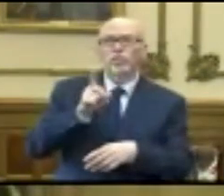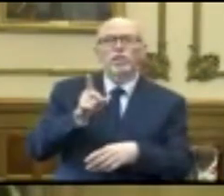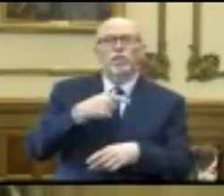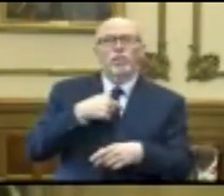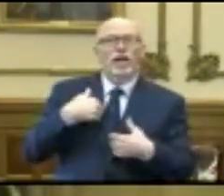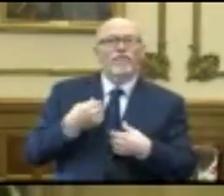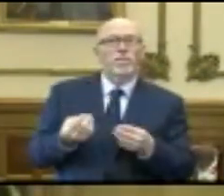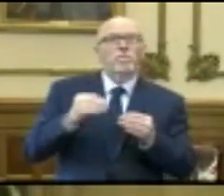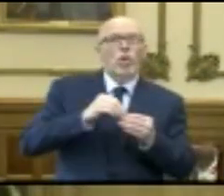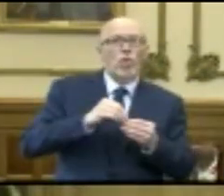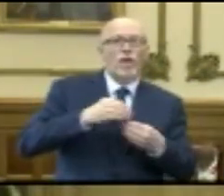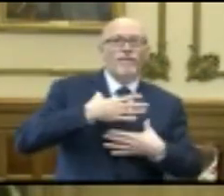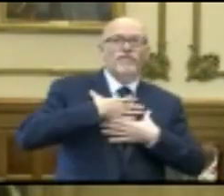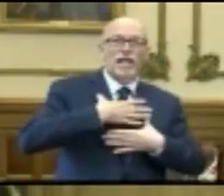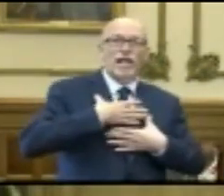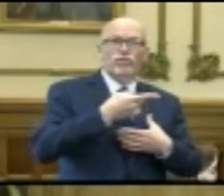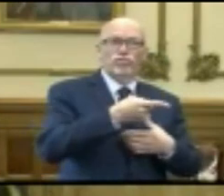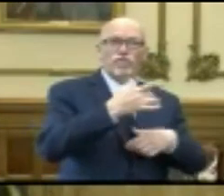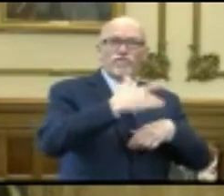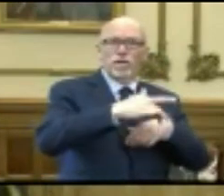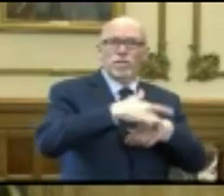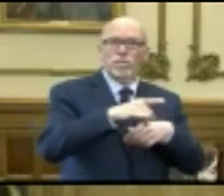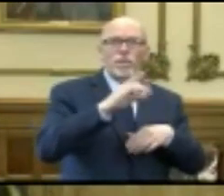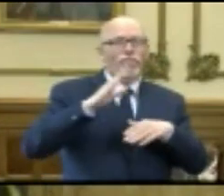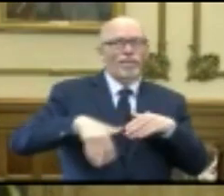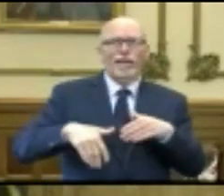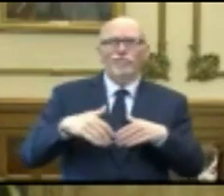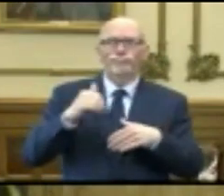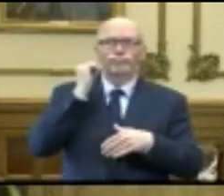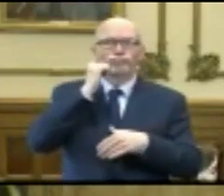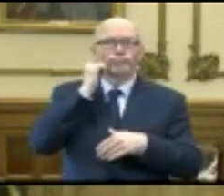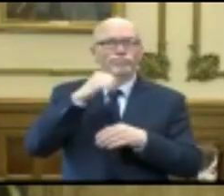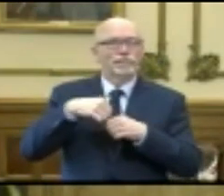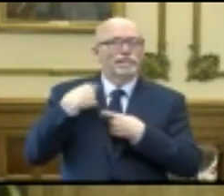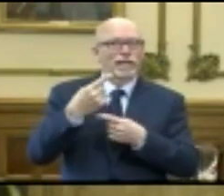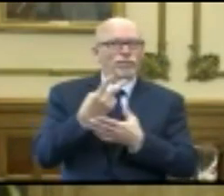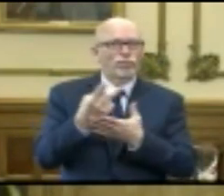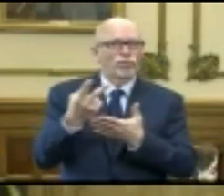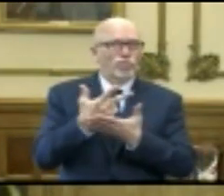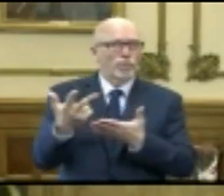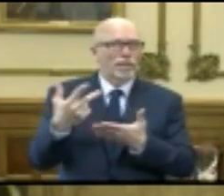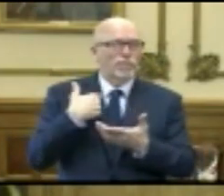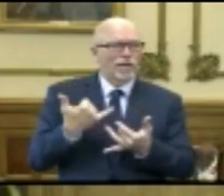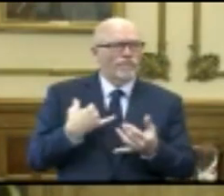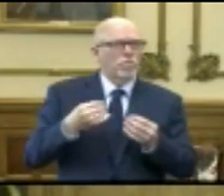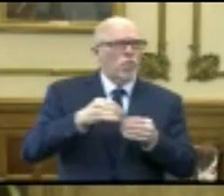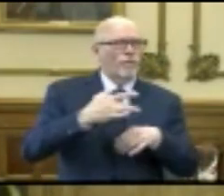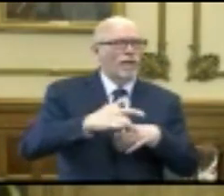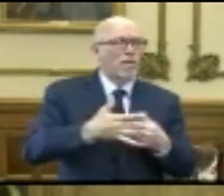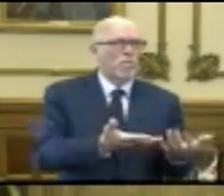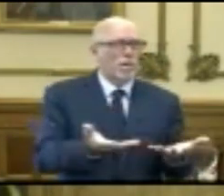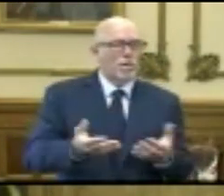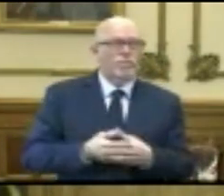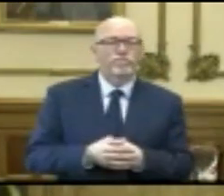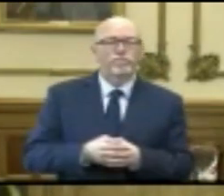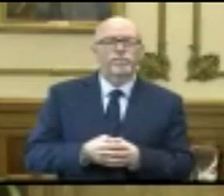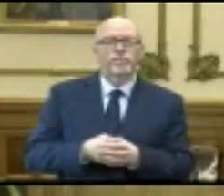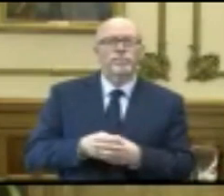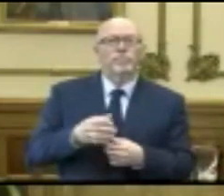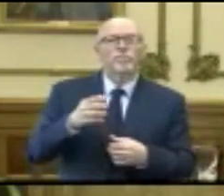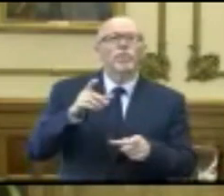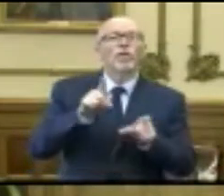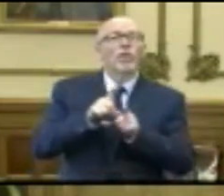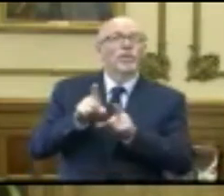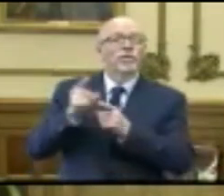have more ventilators available than typical over the last two to three weeks. Unfortunately, we were also notified